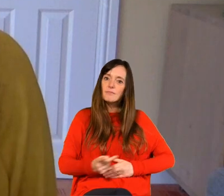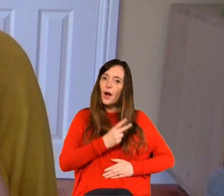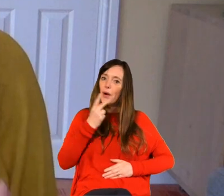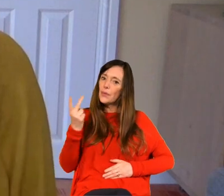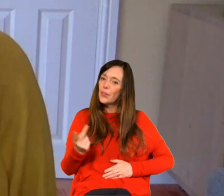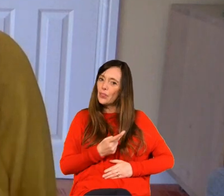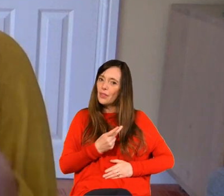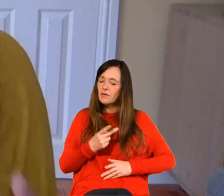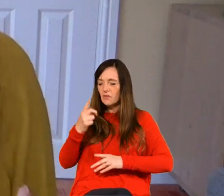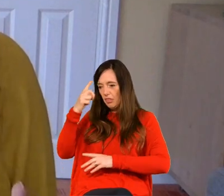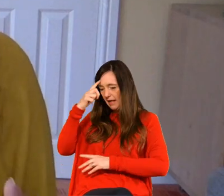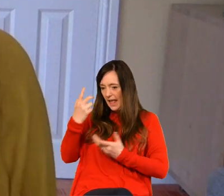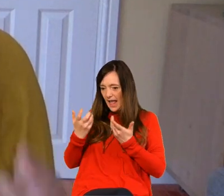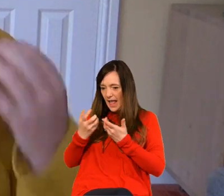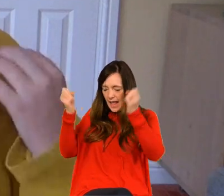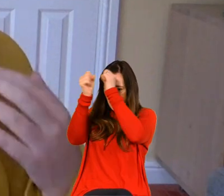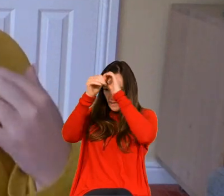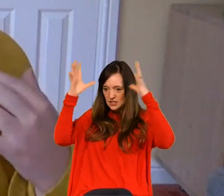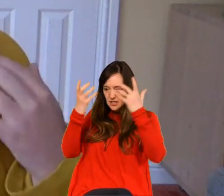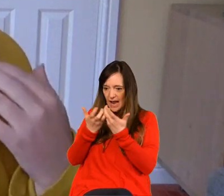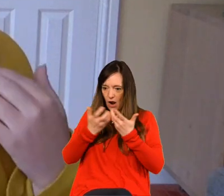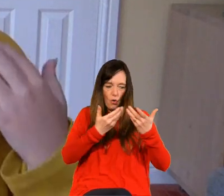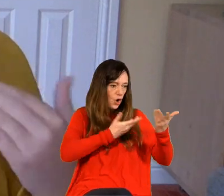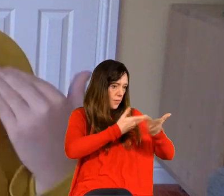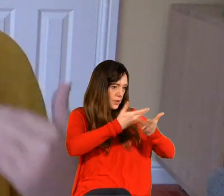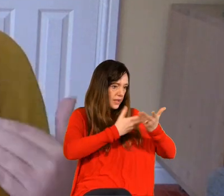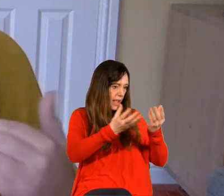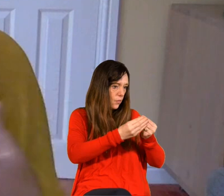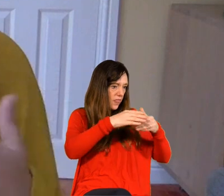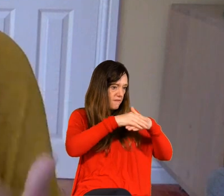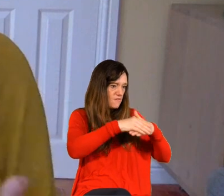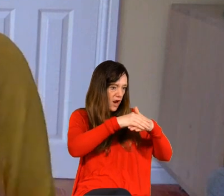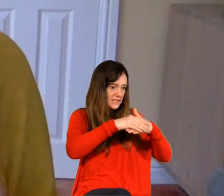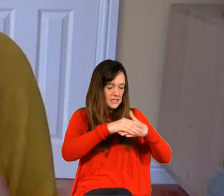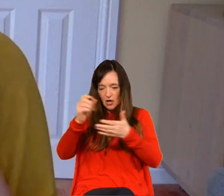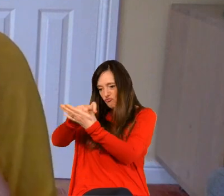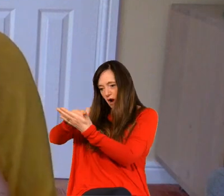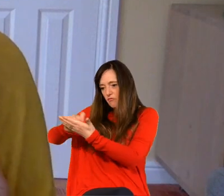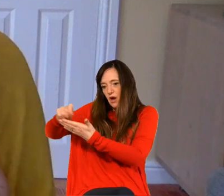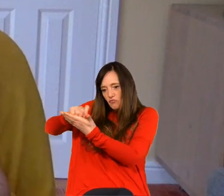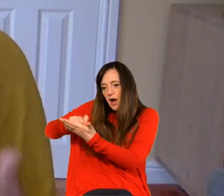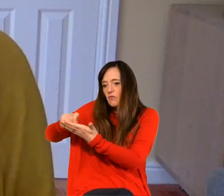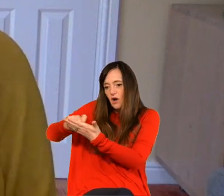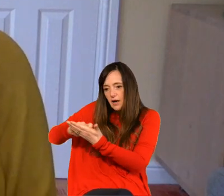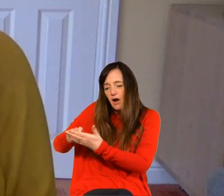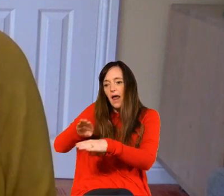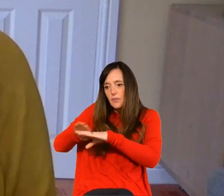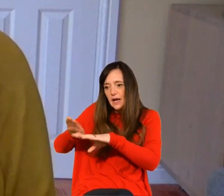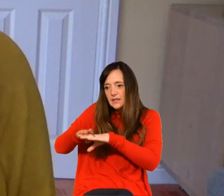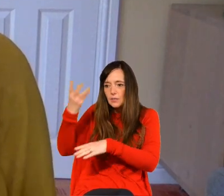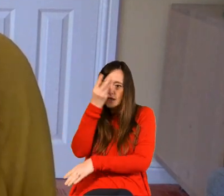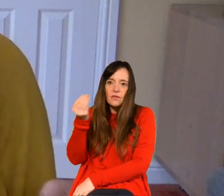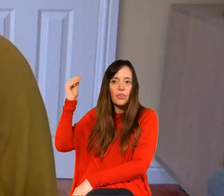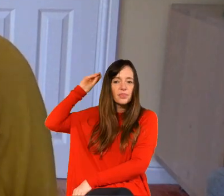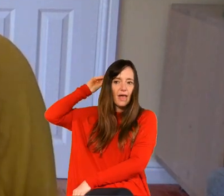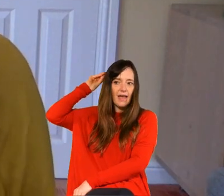you'd like to say to your friends or how you'd put that and then just have that in the back of your heart or your mind and then perhaps in the next conversation you might be able to say to